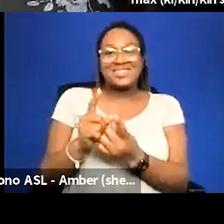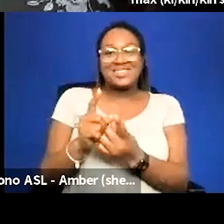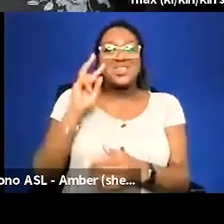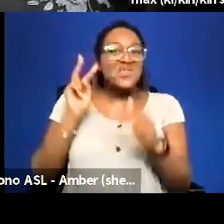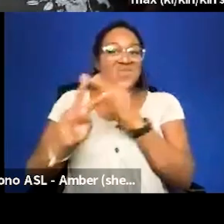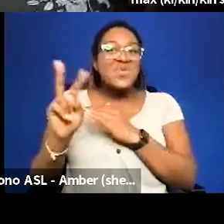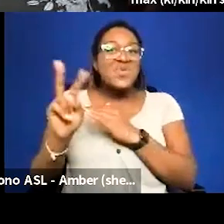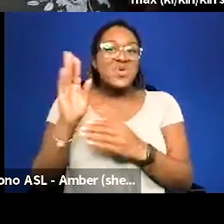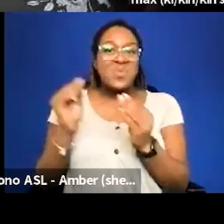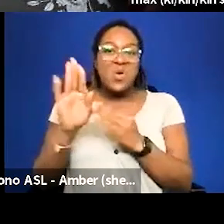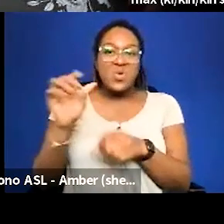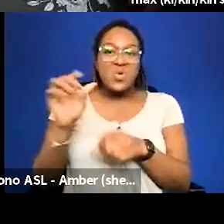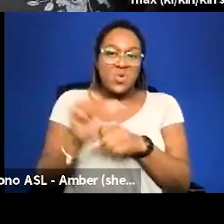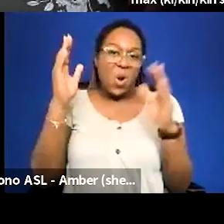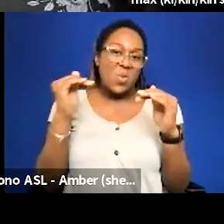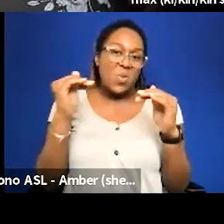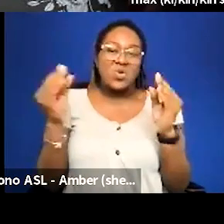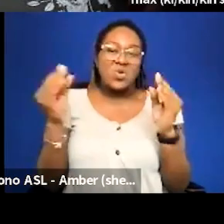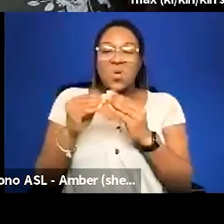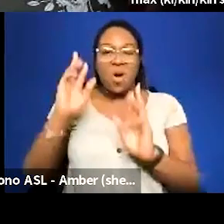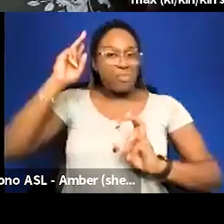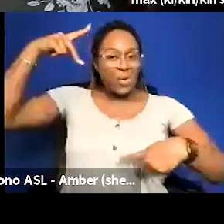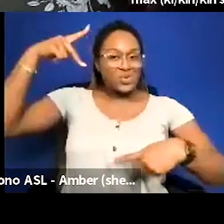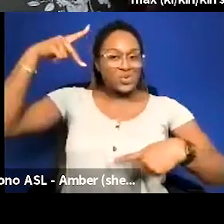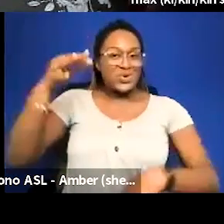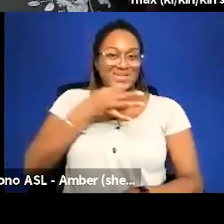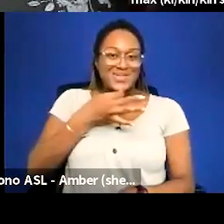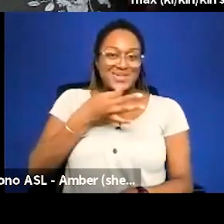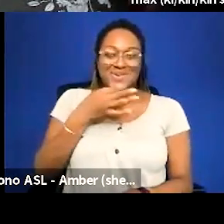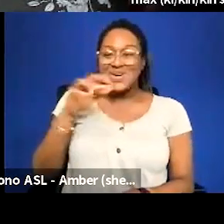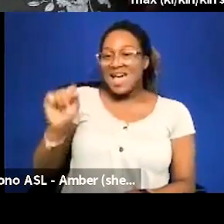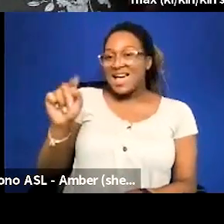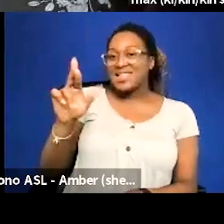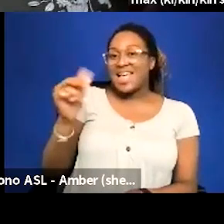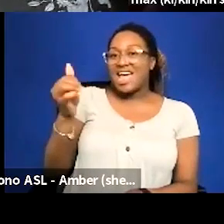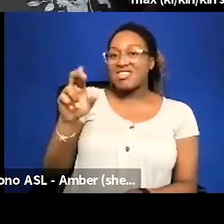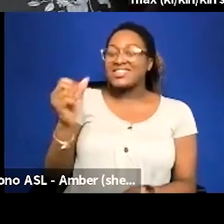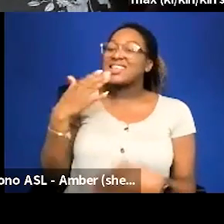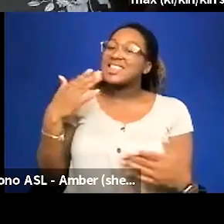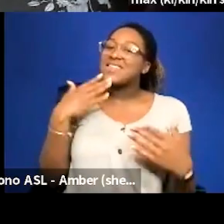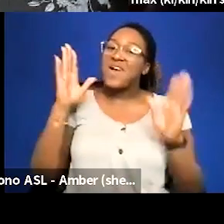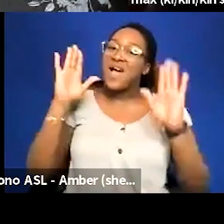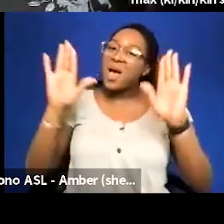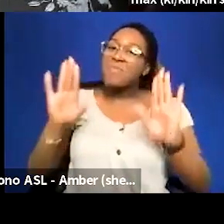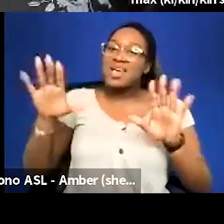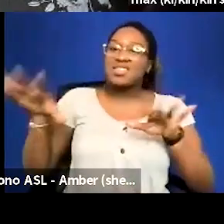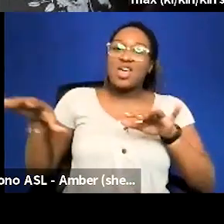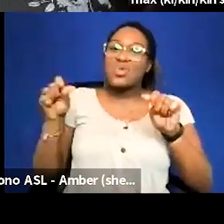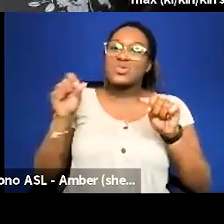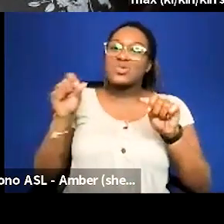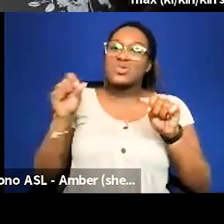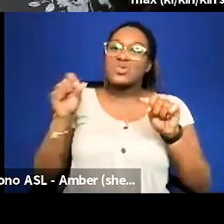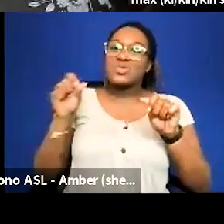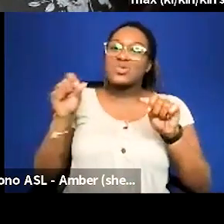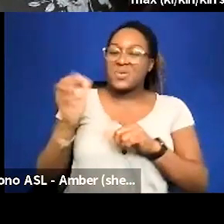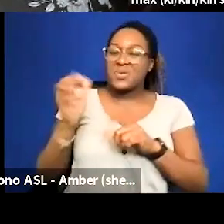work and i hope you get to do more portraiture soon and tigress thank you so much for being the amazing host that you are you